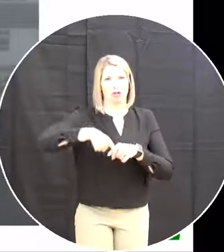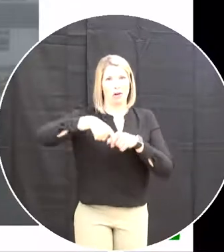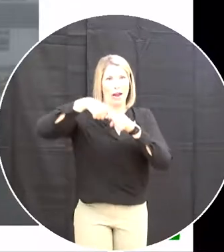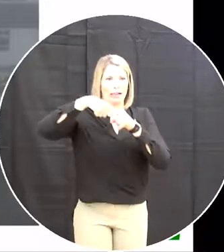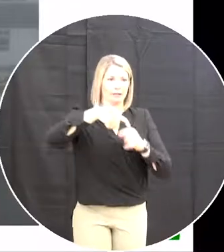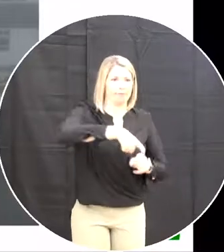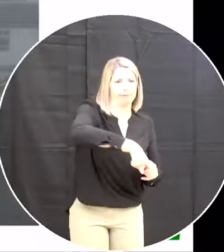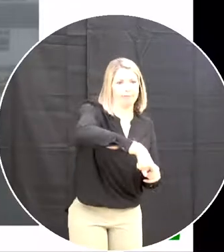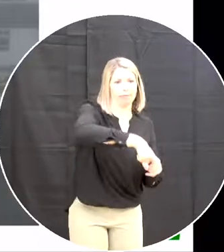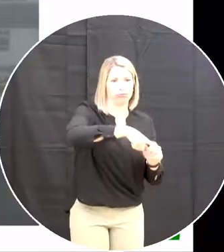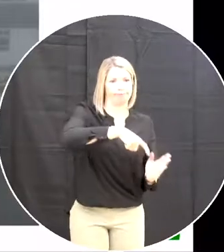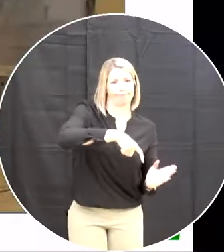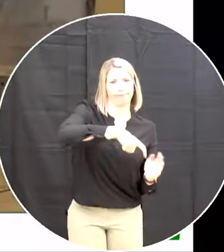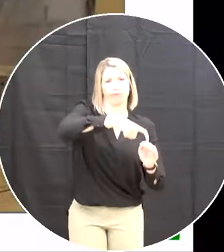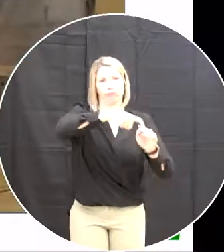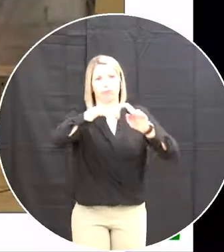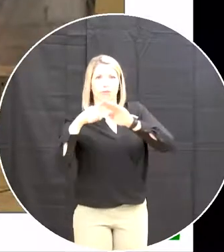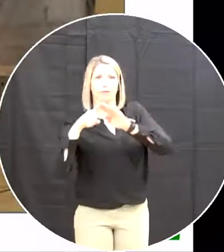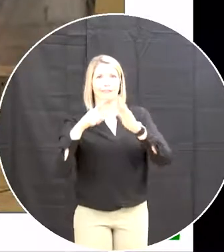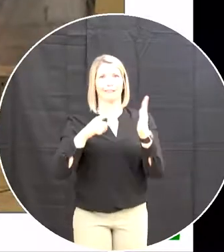be a great facility